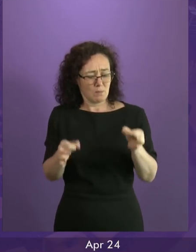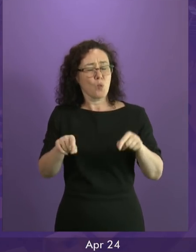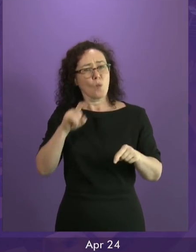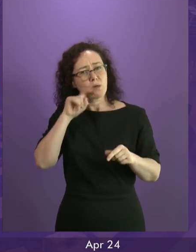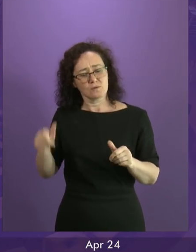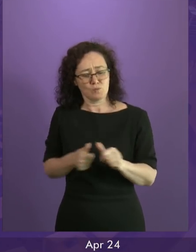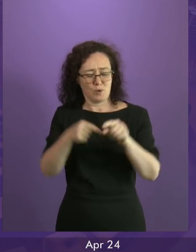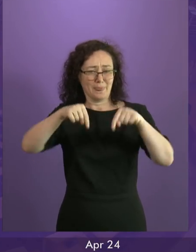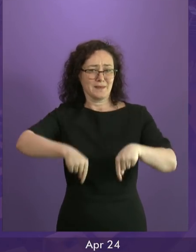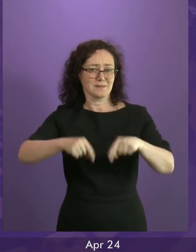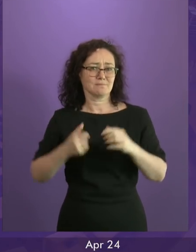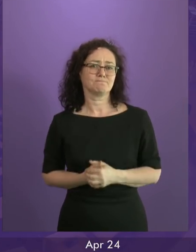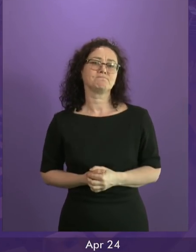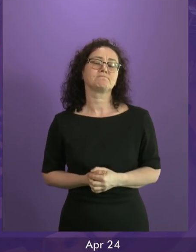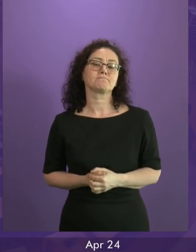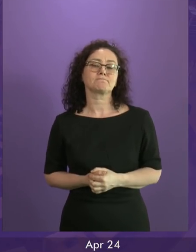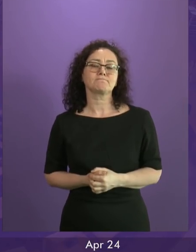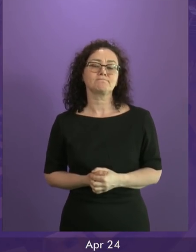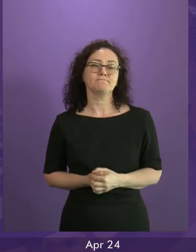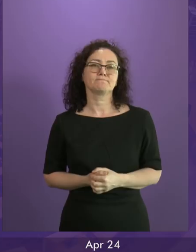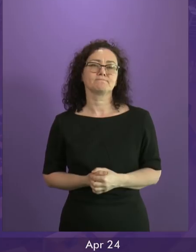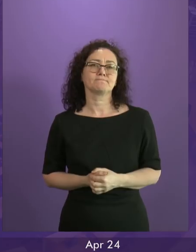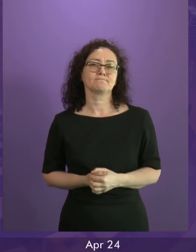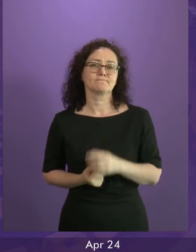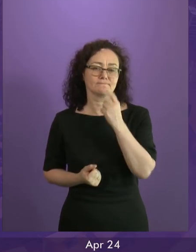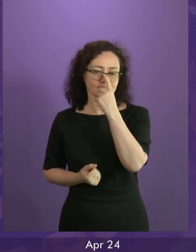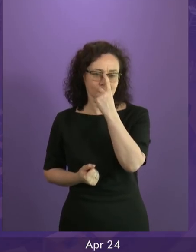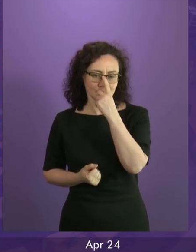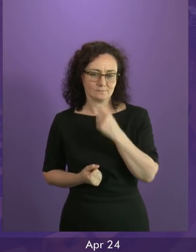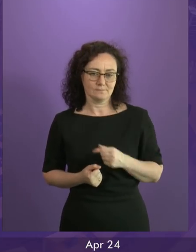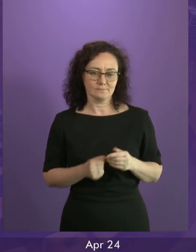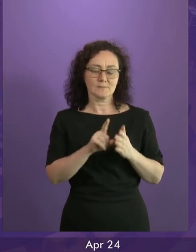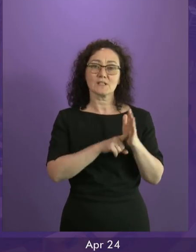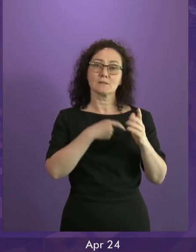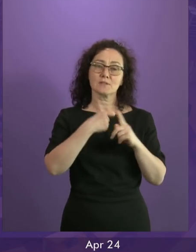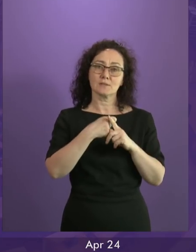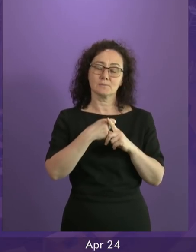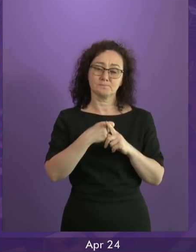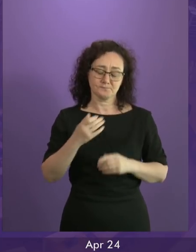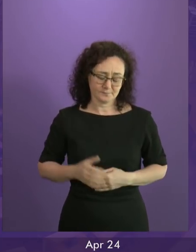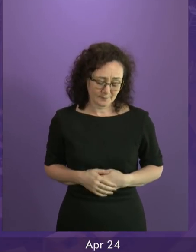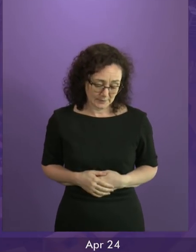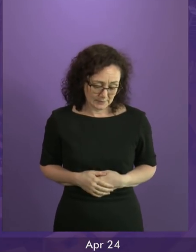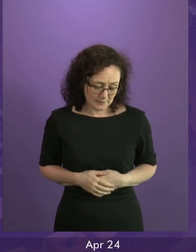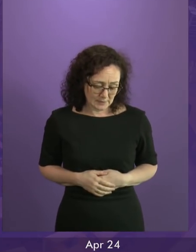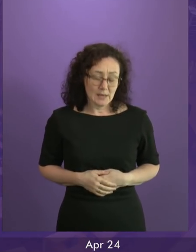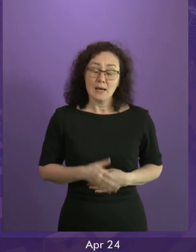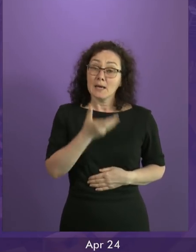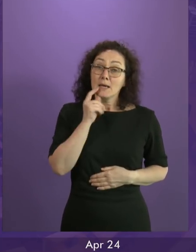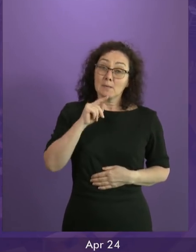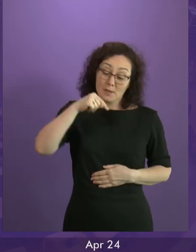James Kelly to be followed by Runa Mackay. Thank you. People in Scotland don't want a second independence referendum,